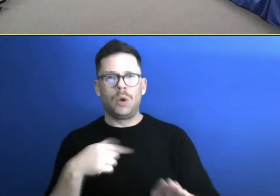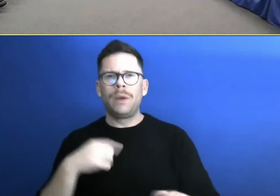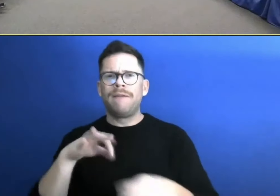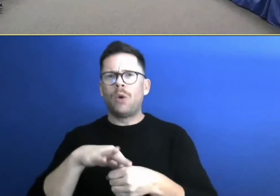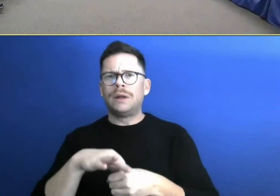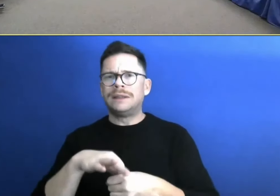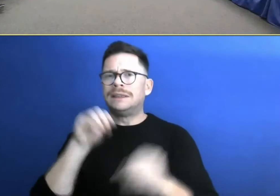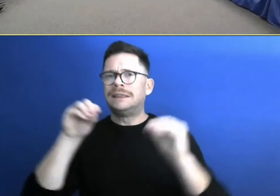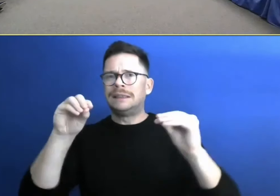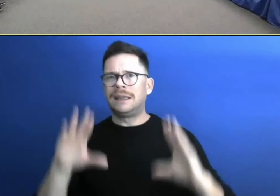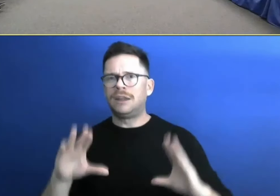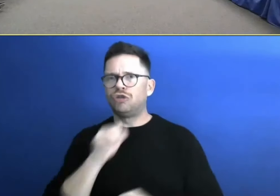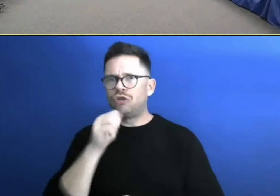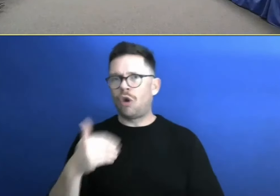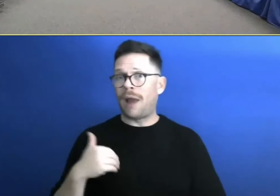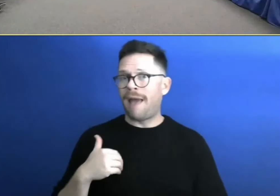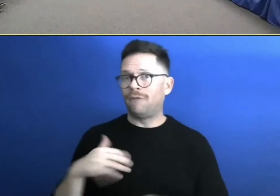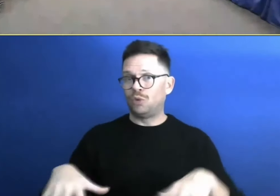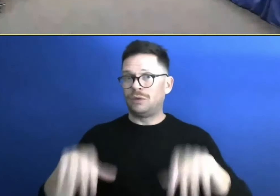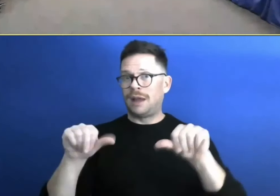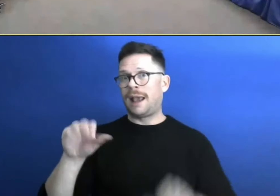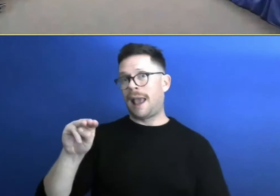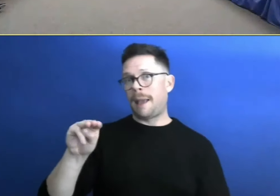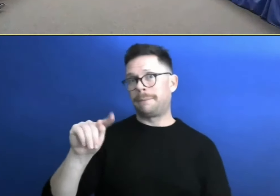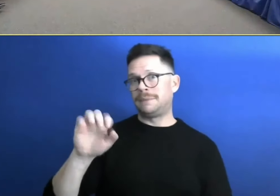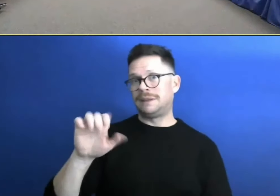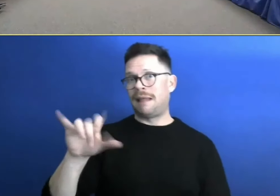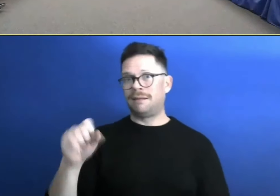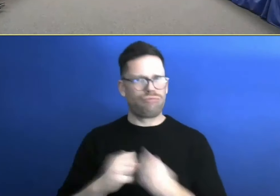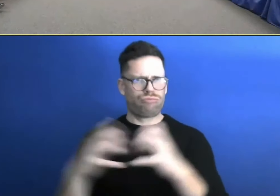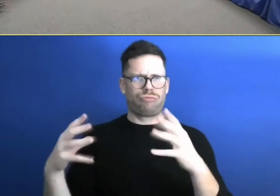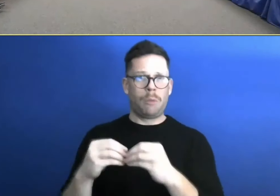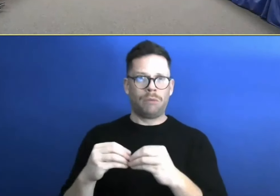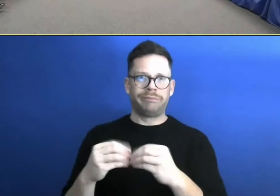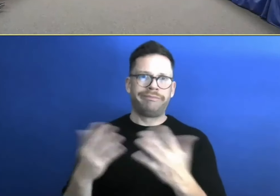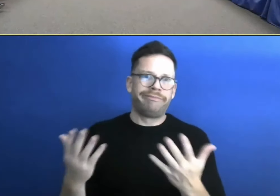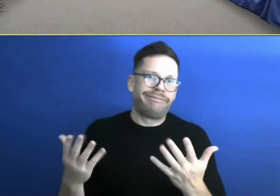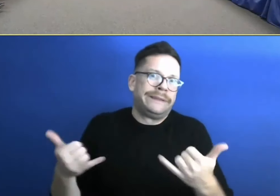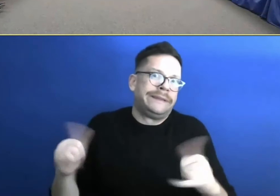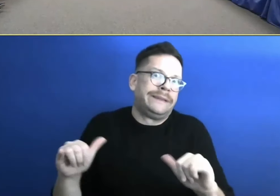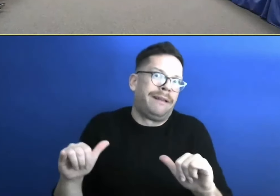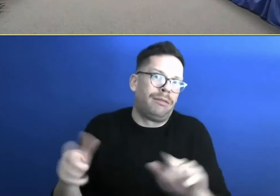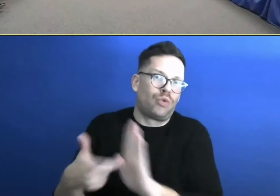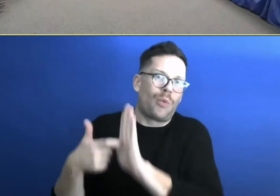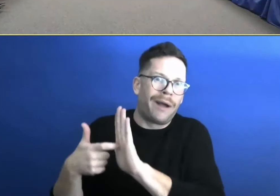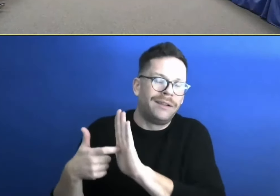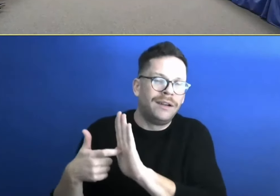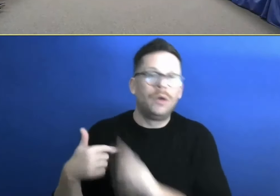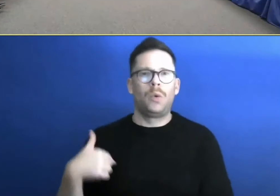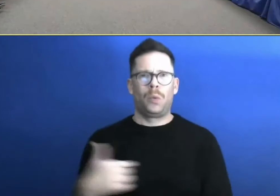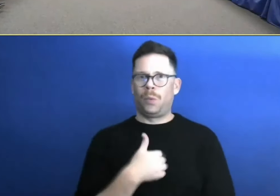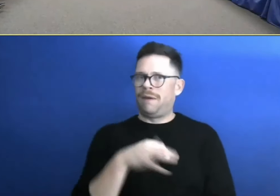anymore. Still taking MTELs as far as I know. Um, we have voted on MCAS situations before.